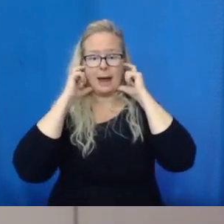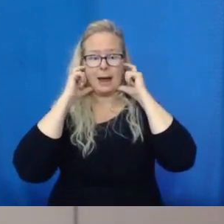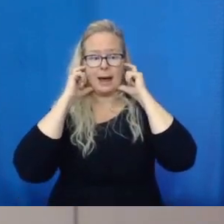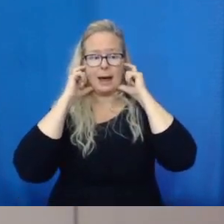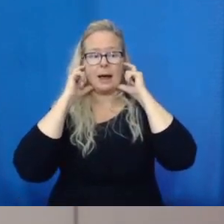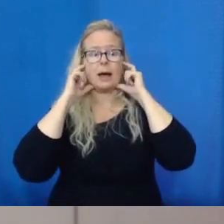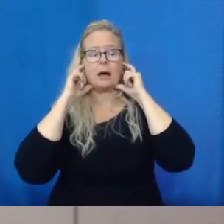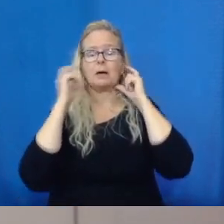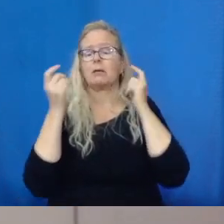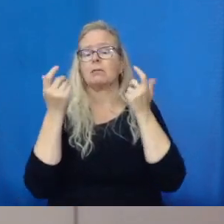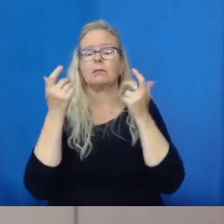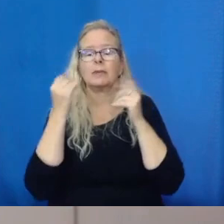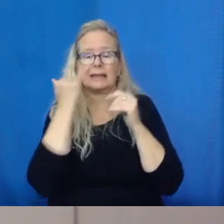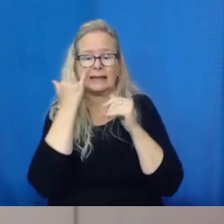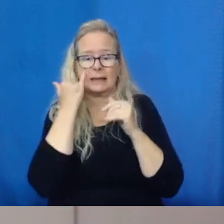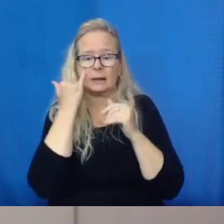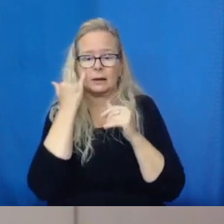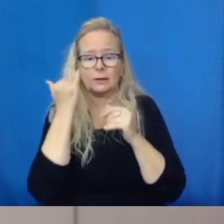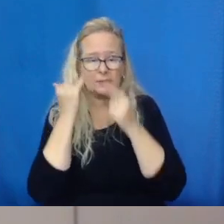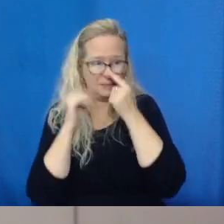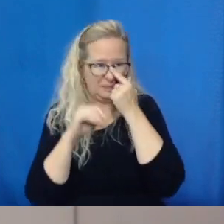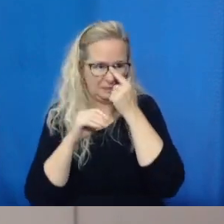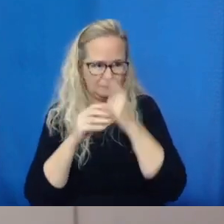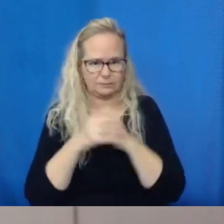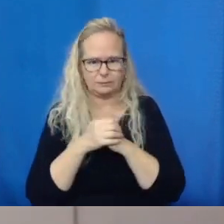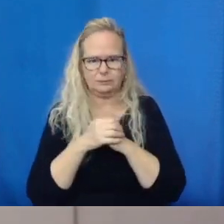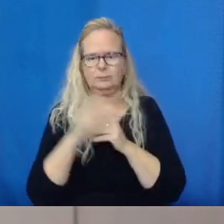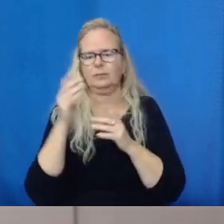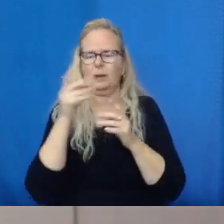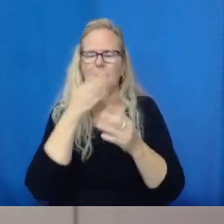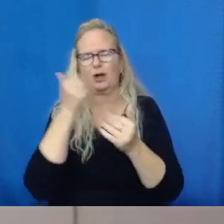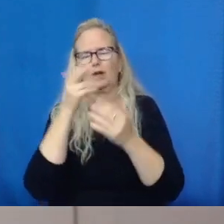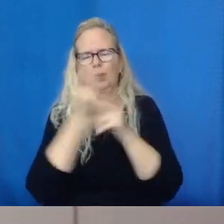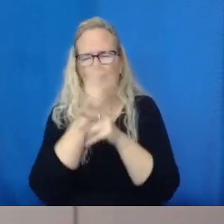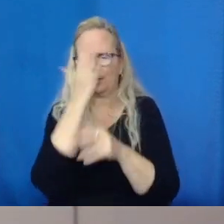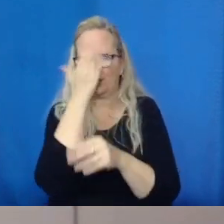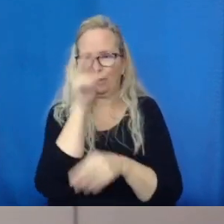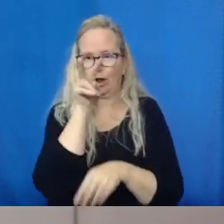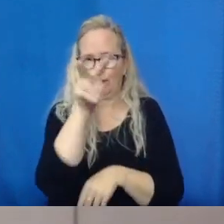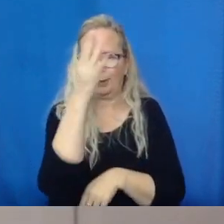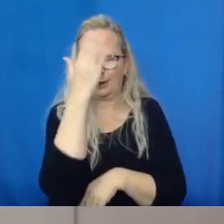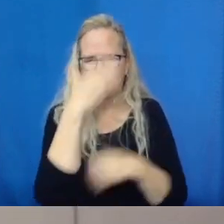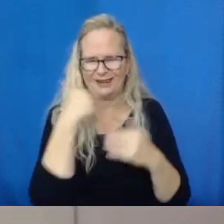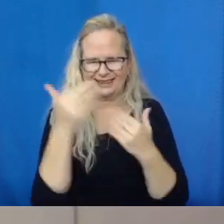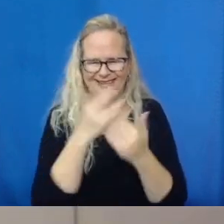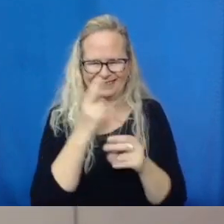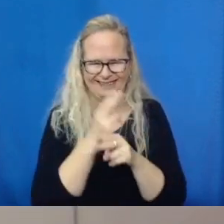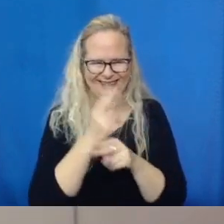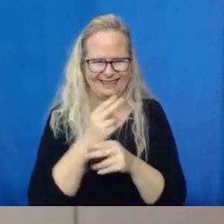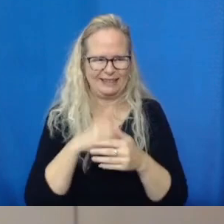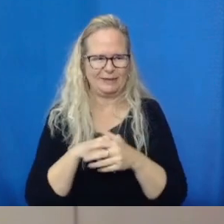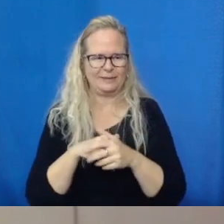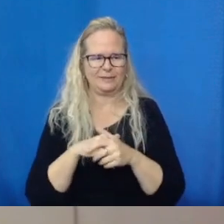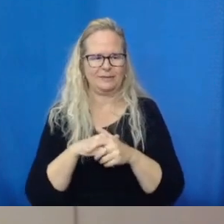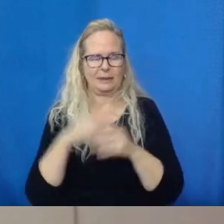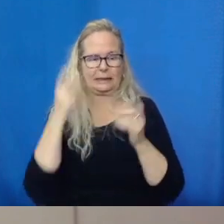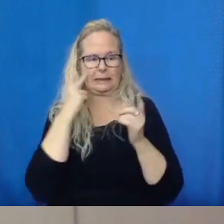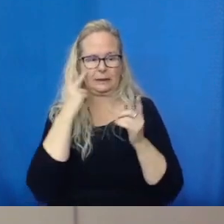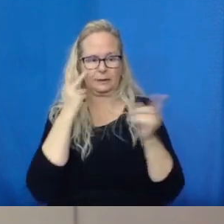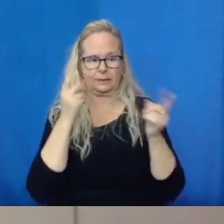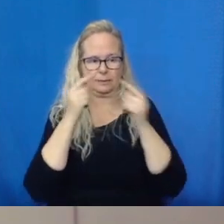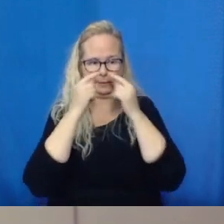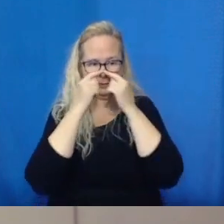here. Okay, bear with me. This isn't something that, you know, you would want to do. Sorry. There we go.